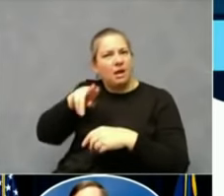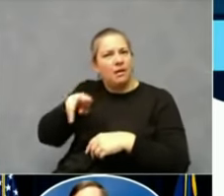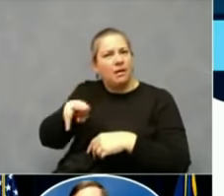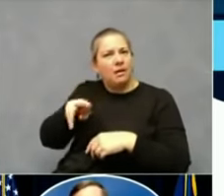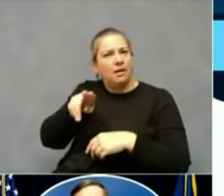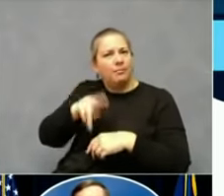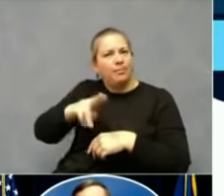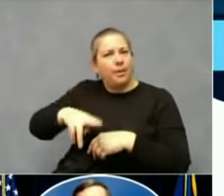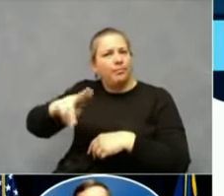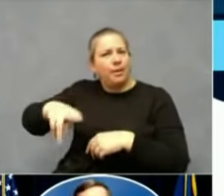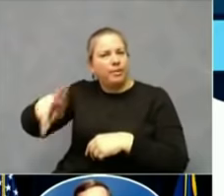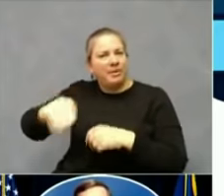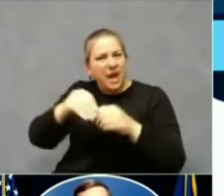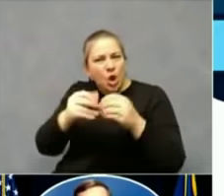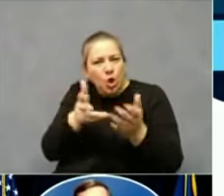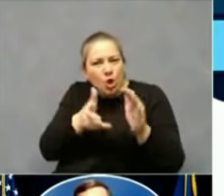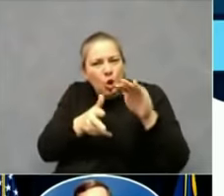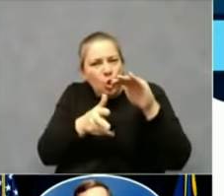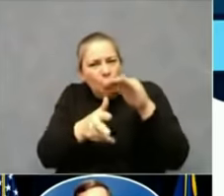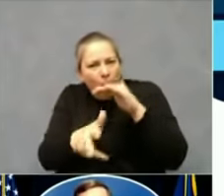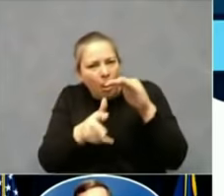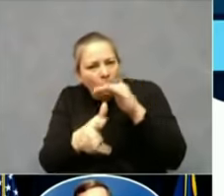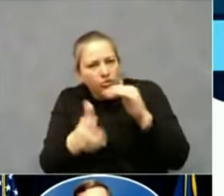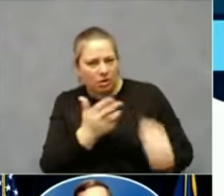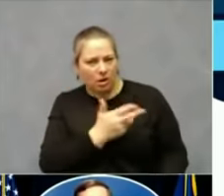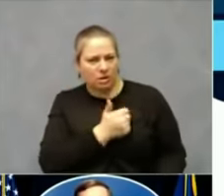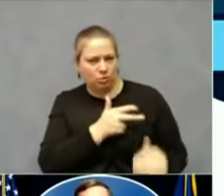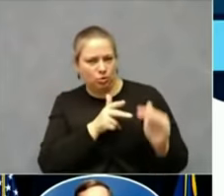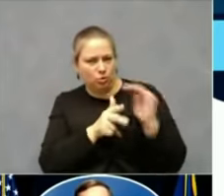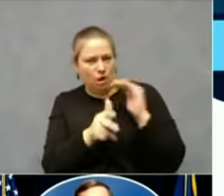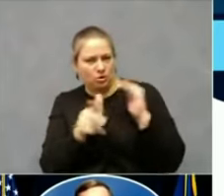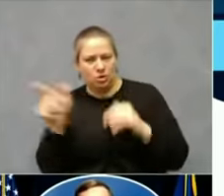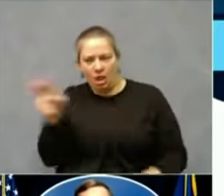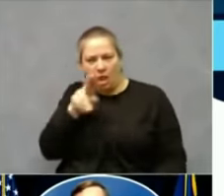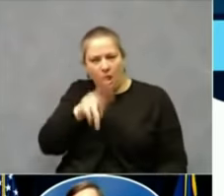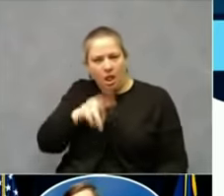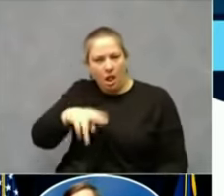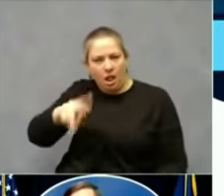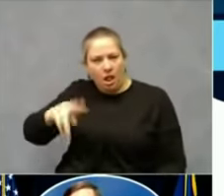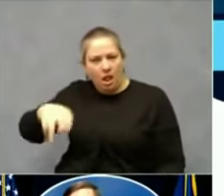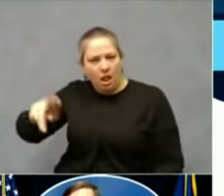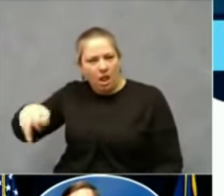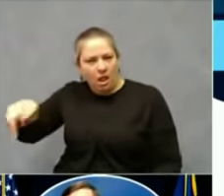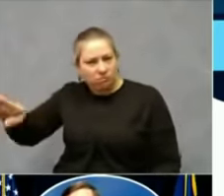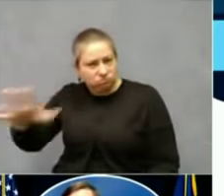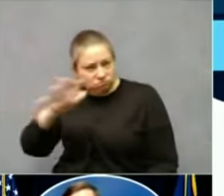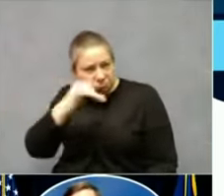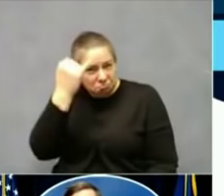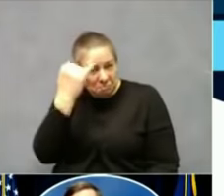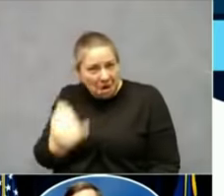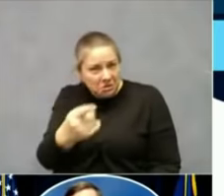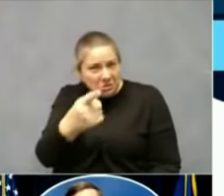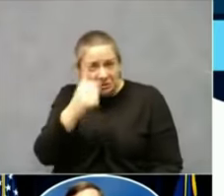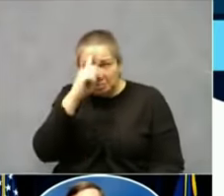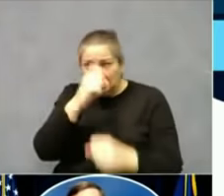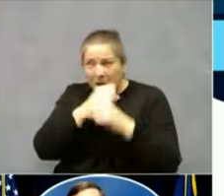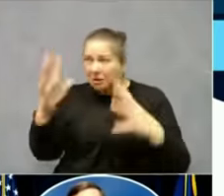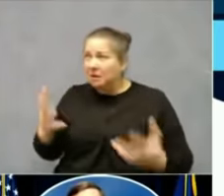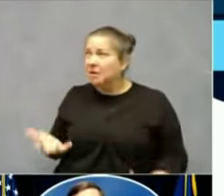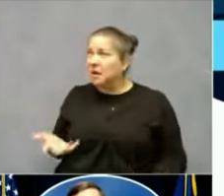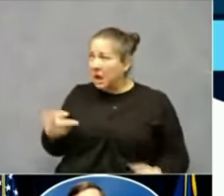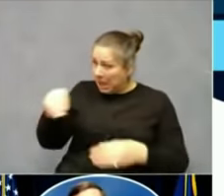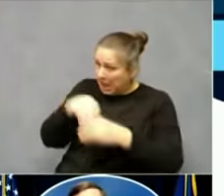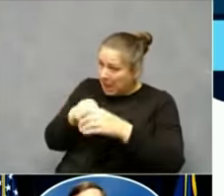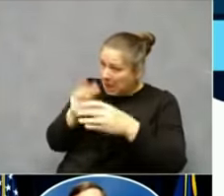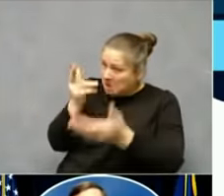garage because there's so many people who need help? That's how real this is. And can you imagine their family thinking about them just